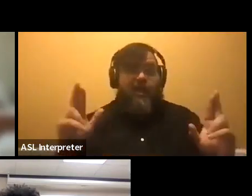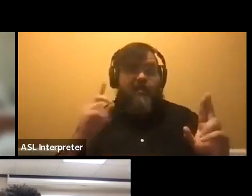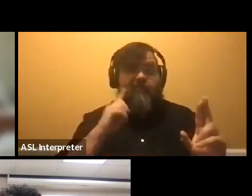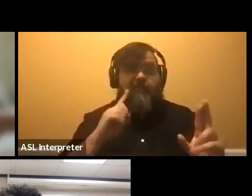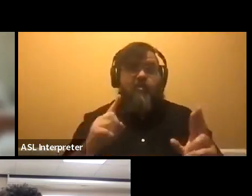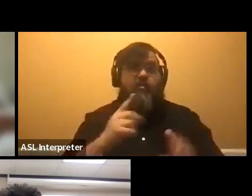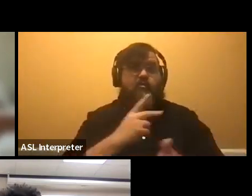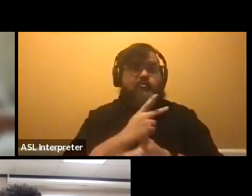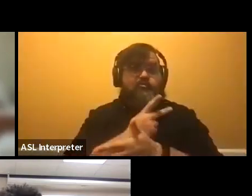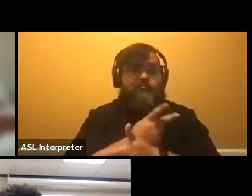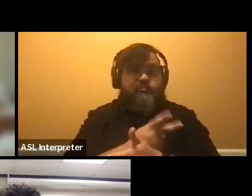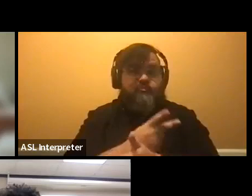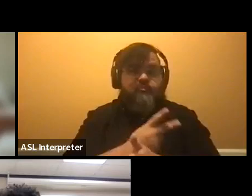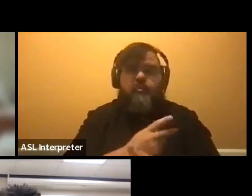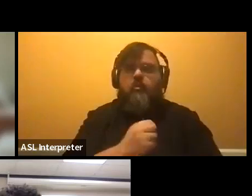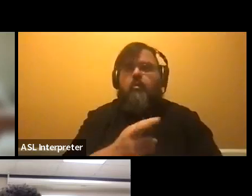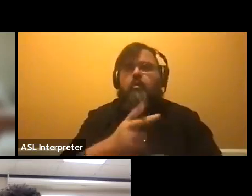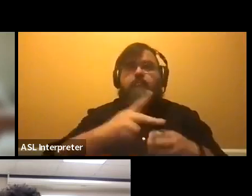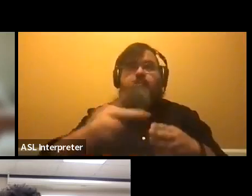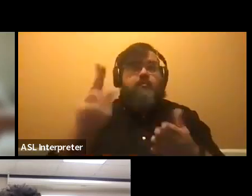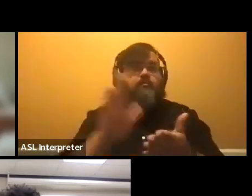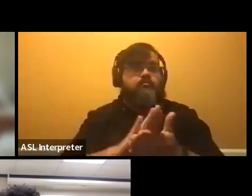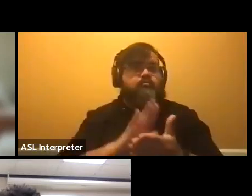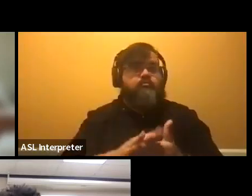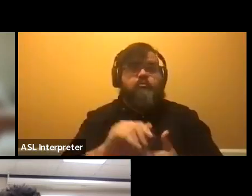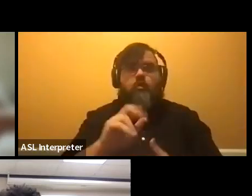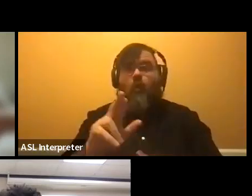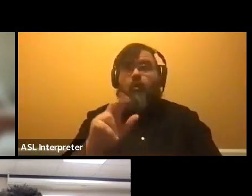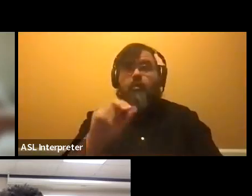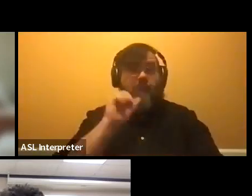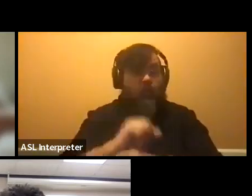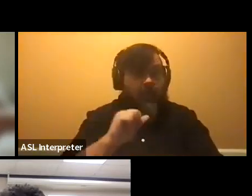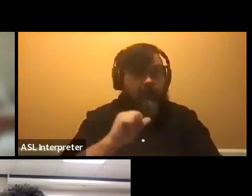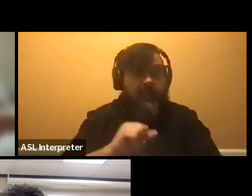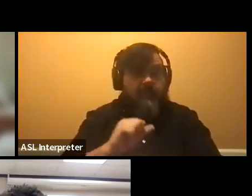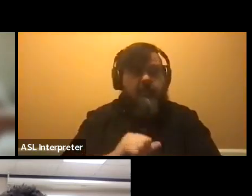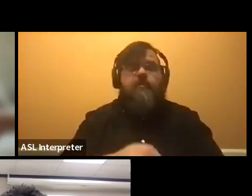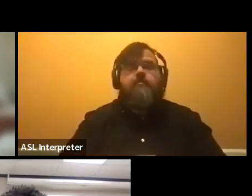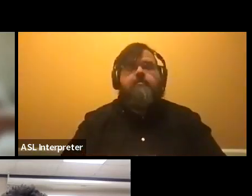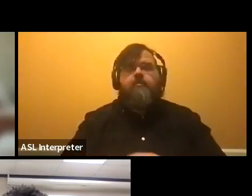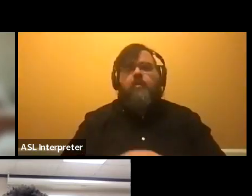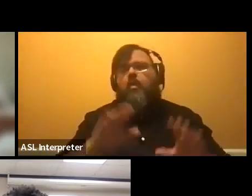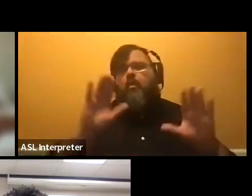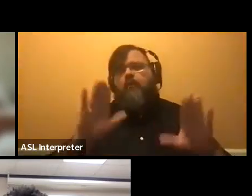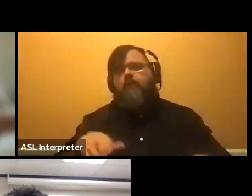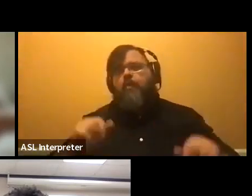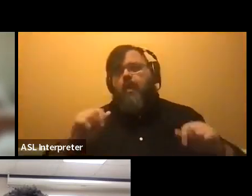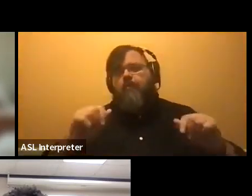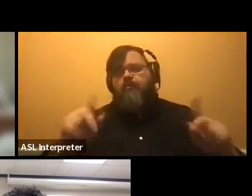or professional school or employment. So, um, it, these are wonderful opportunities.